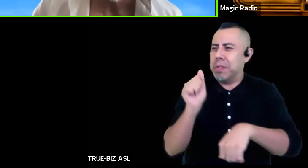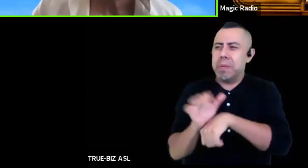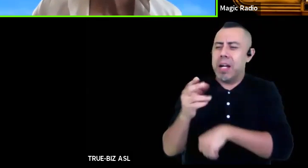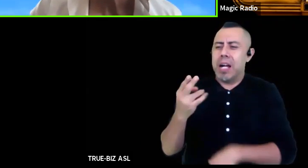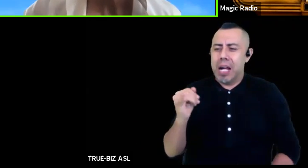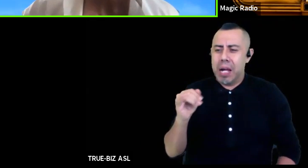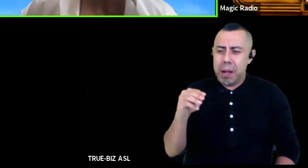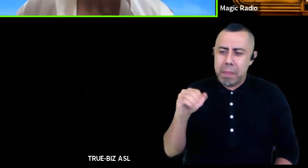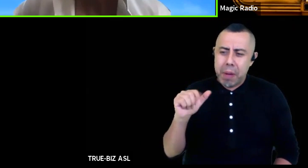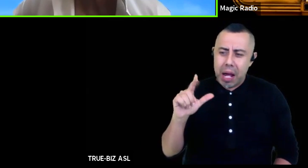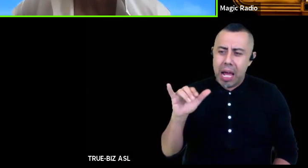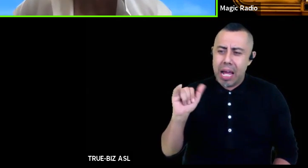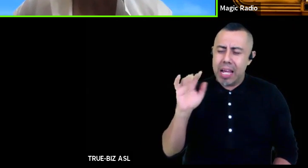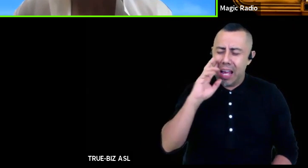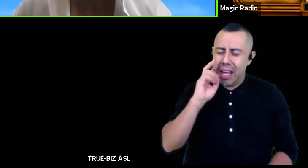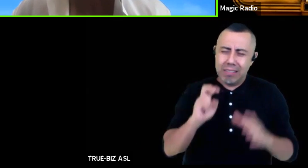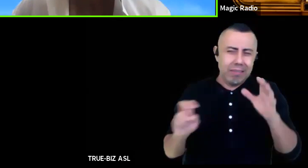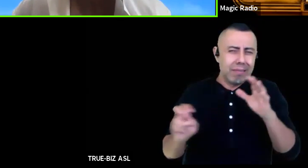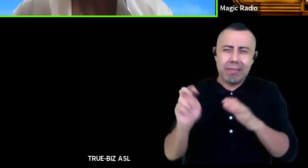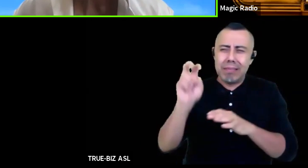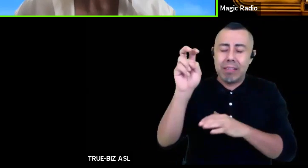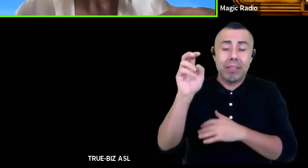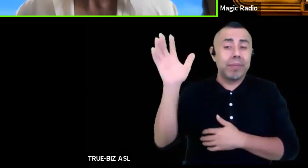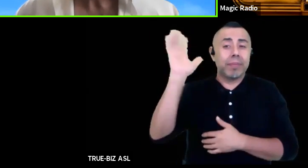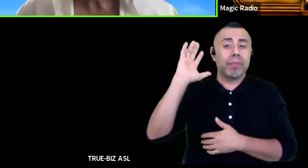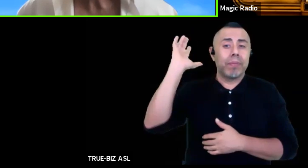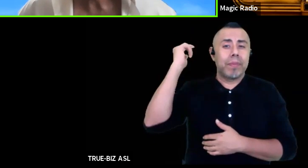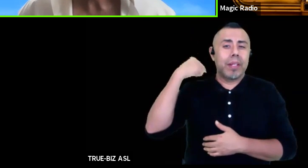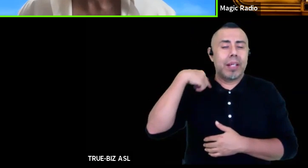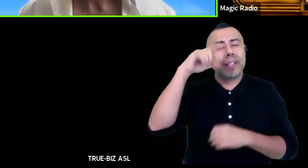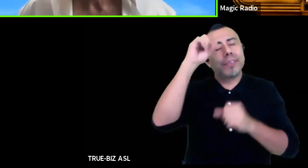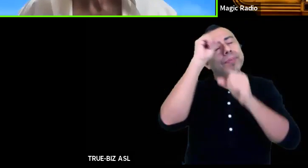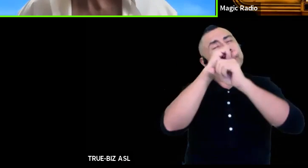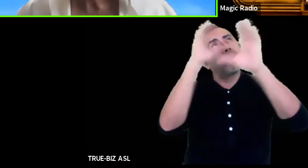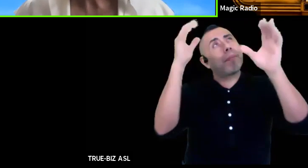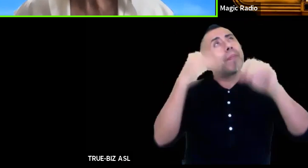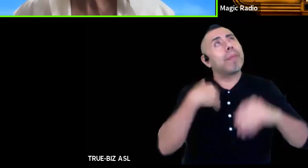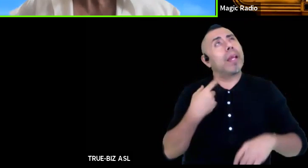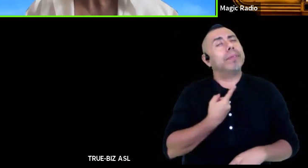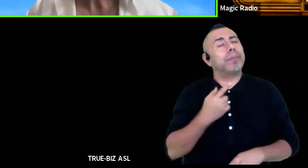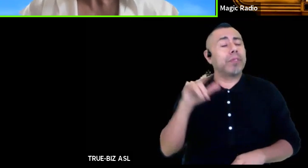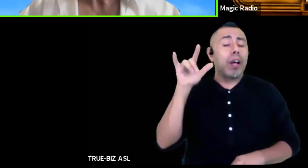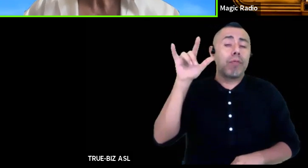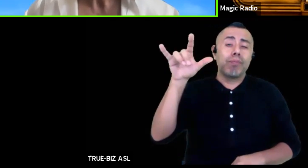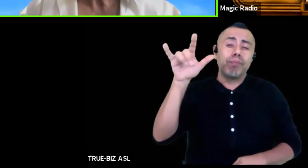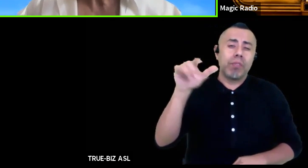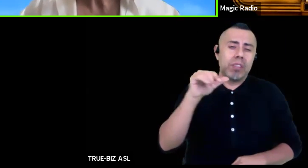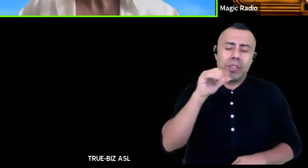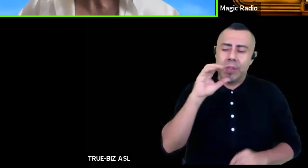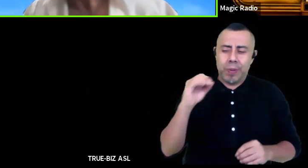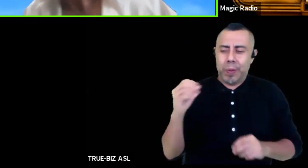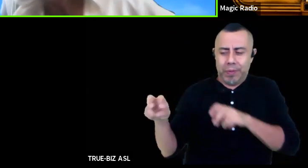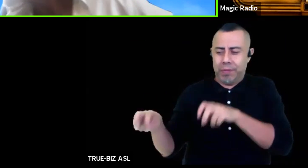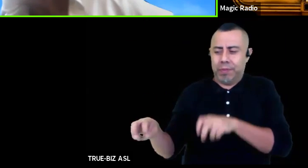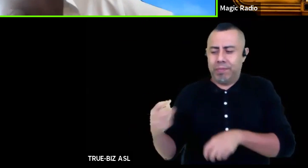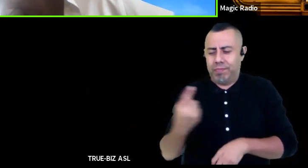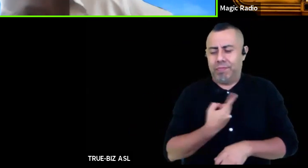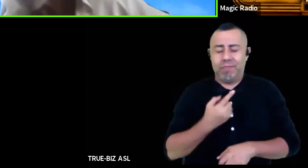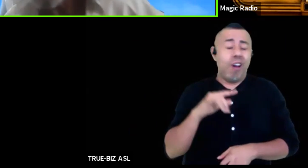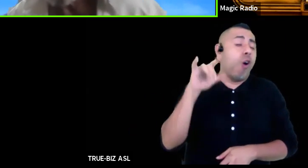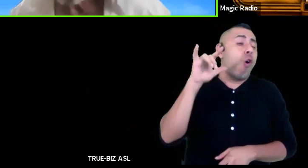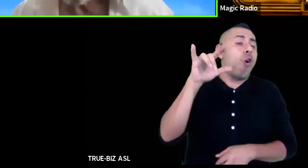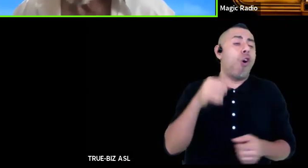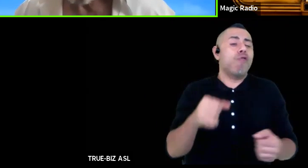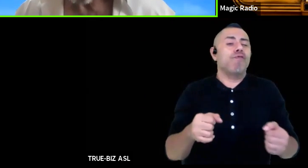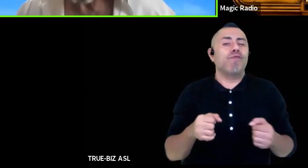i used to imagine i was flying an airplane just me no co-pilot it's motor plane from around the thirties or so thank you god